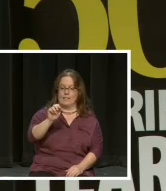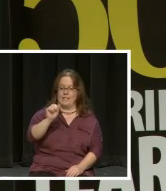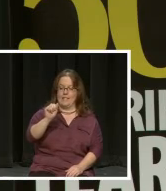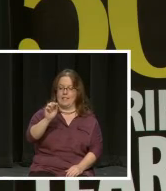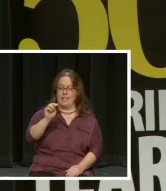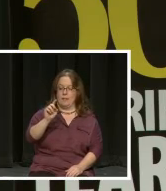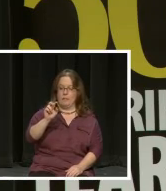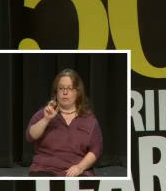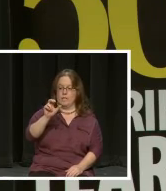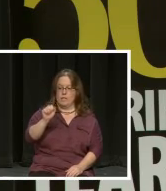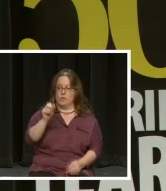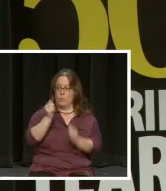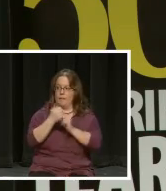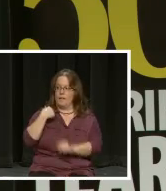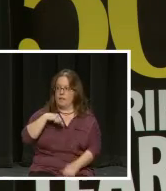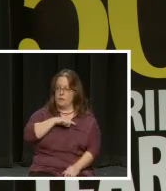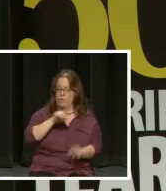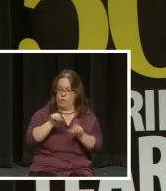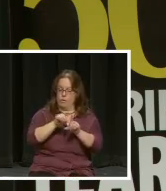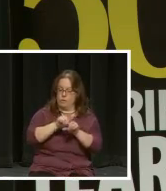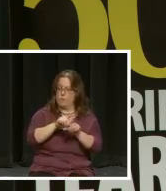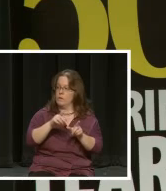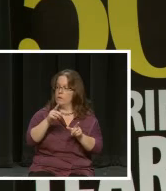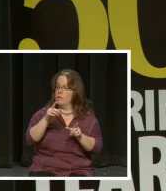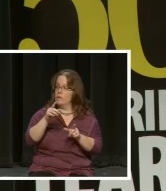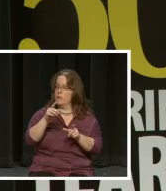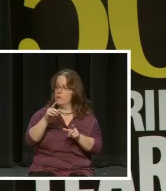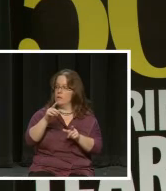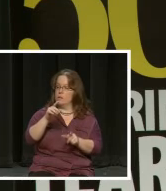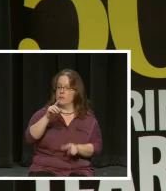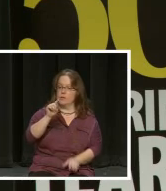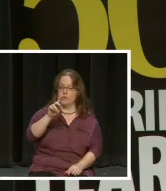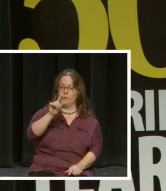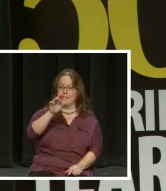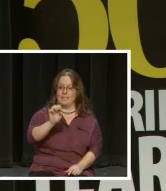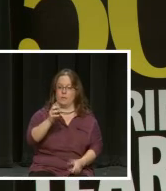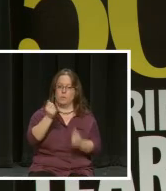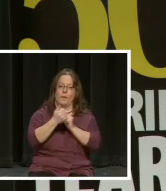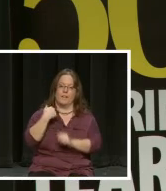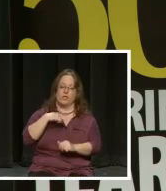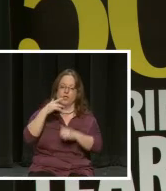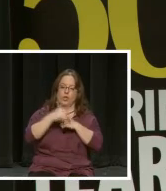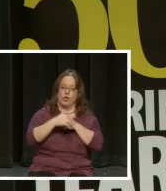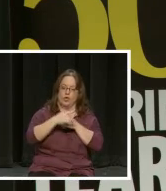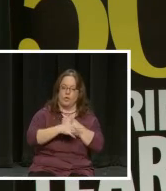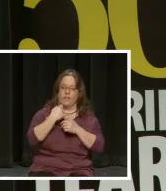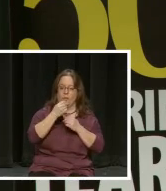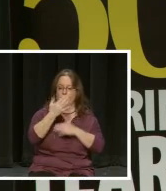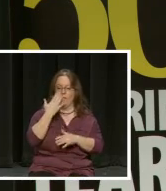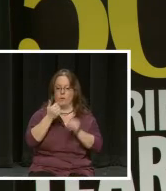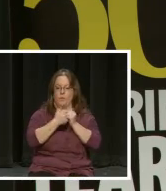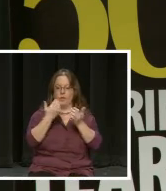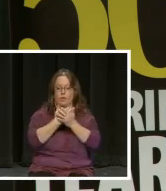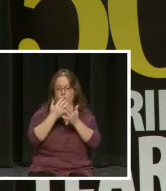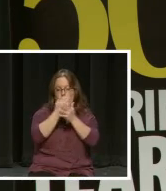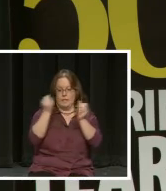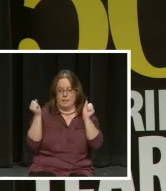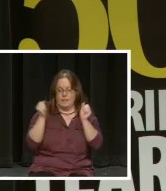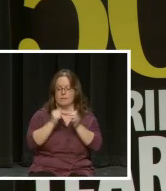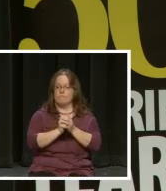as well. Trustee Jerry Klassmeyer was with us earlier to have breakfast with our new president.